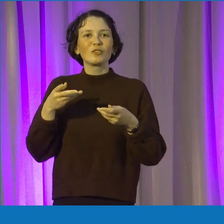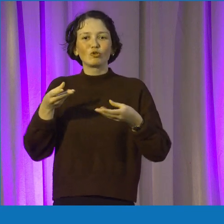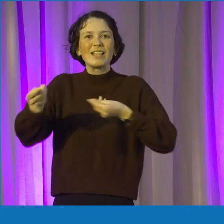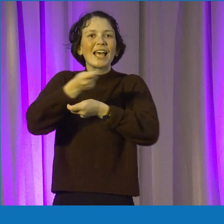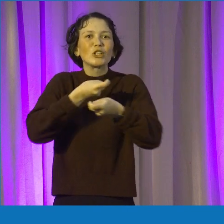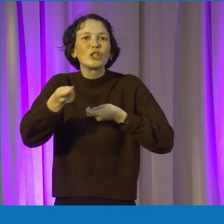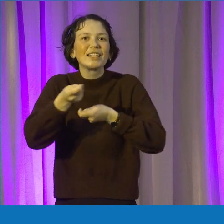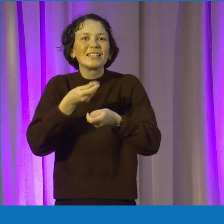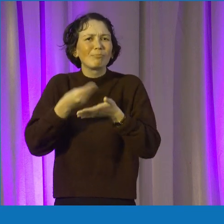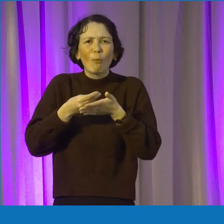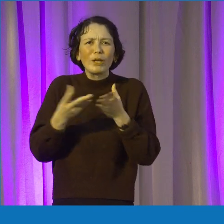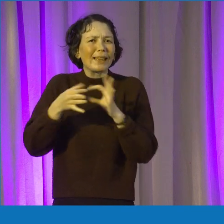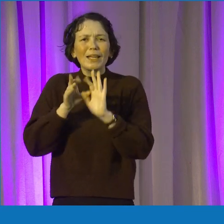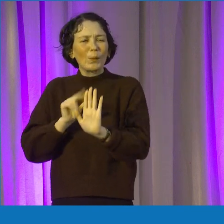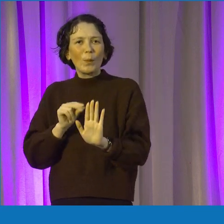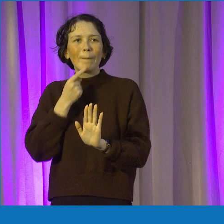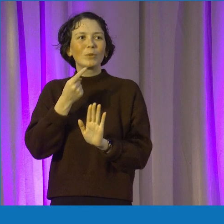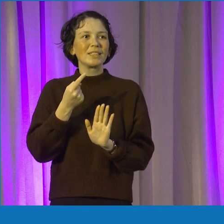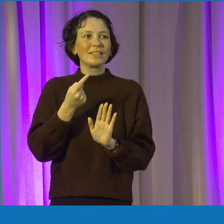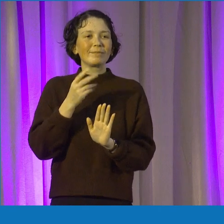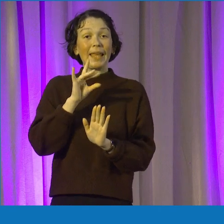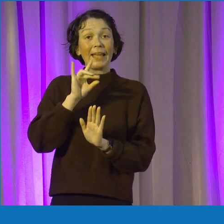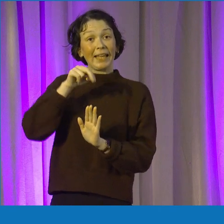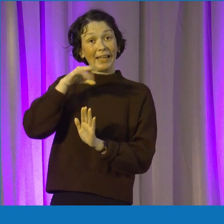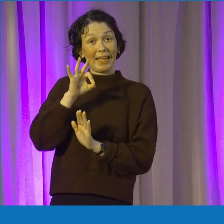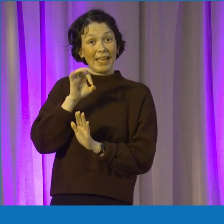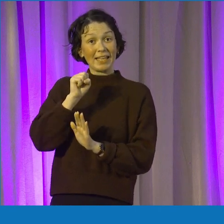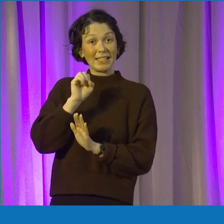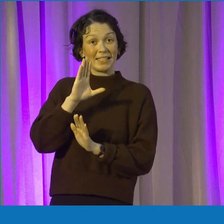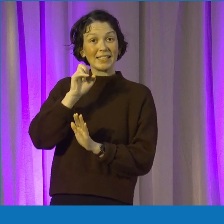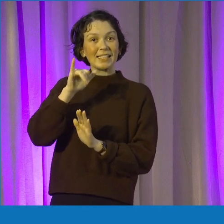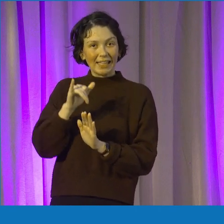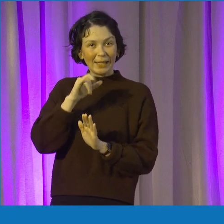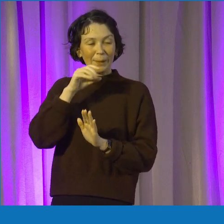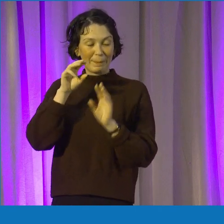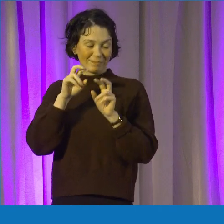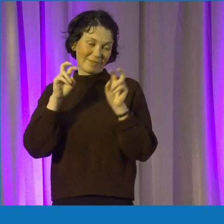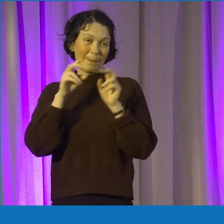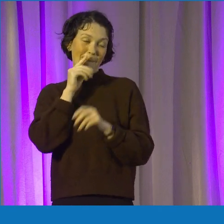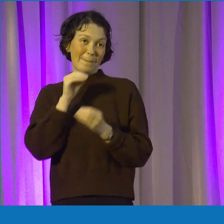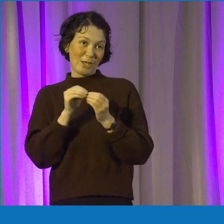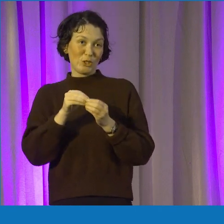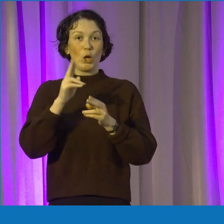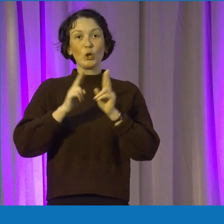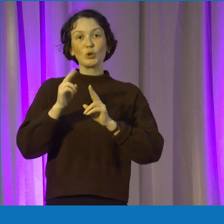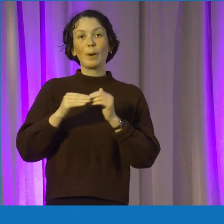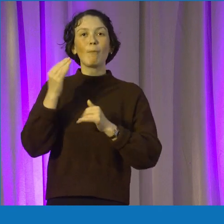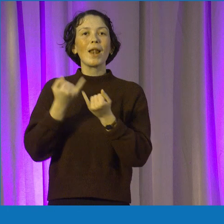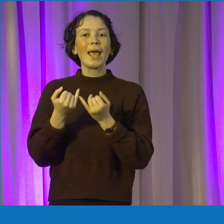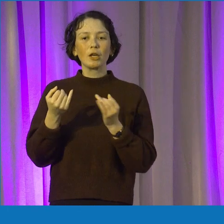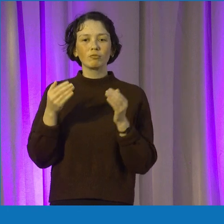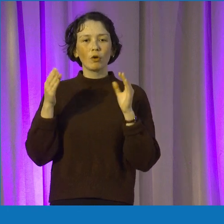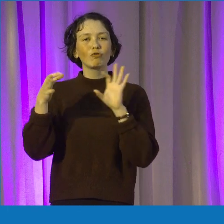He mentioned that you should look at networking as more relationship building over transaction driven.